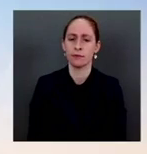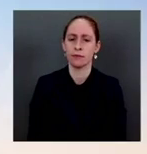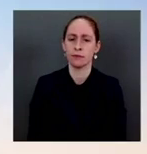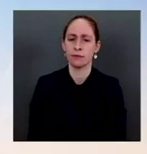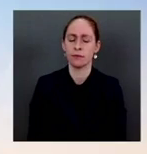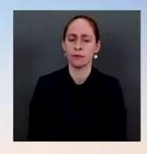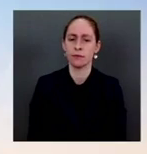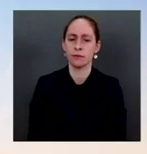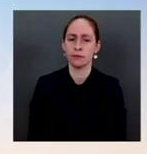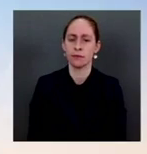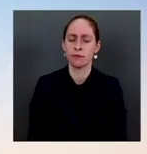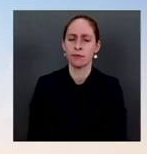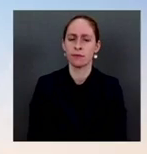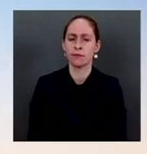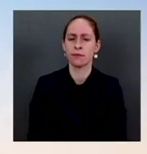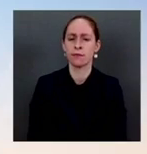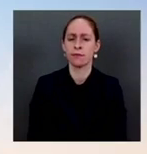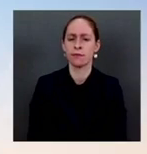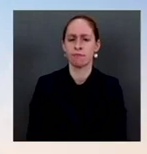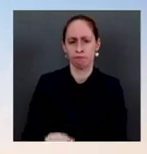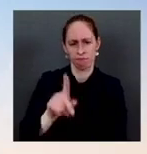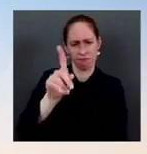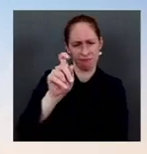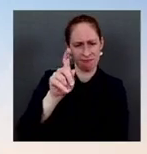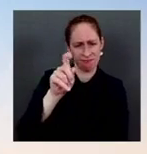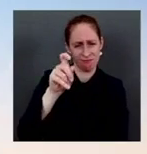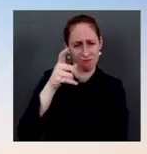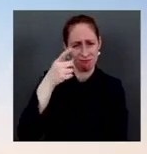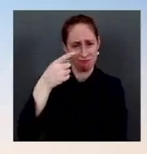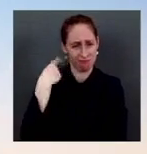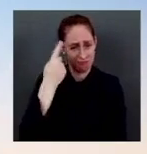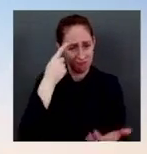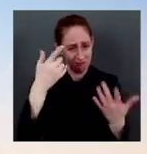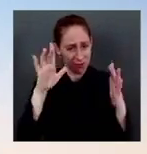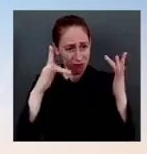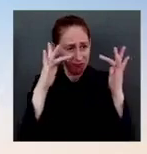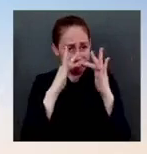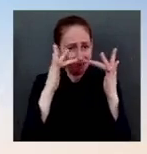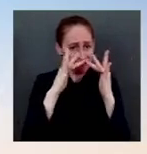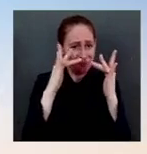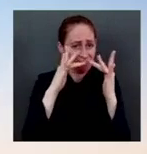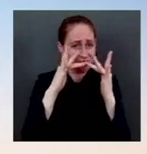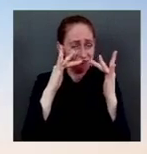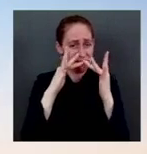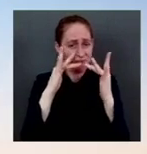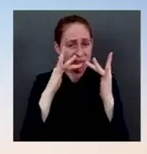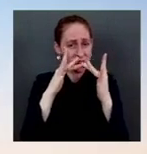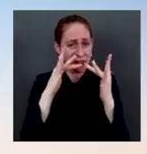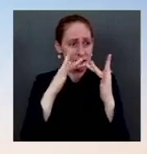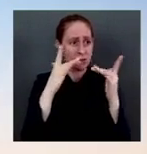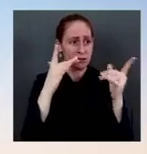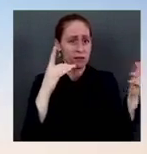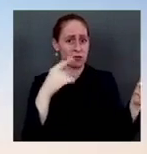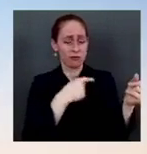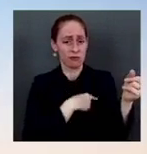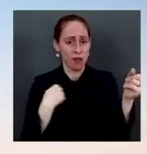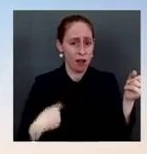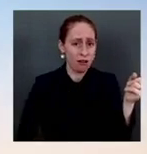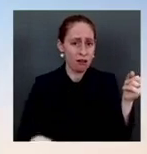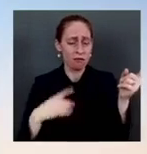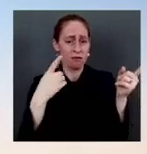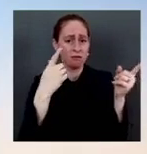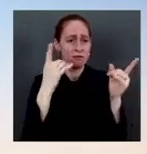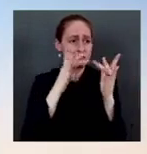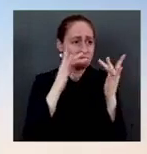that China will be upset by the president signing this bill? Was there any effort to smooth that over or not smooth it over?